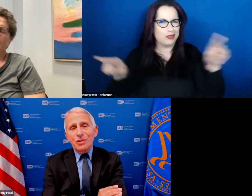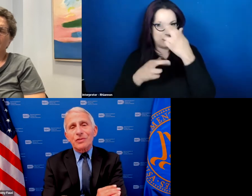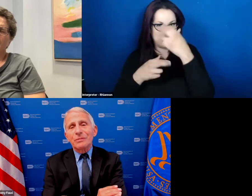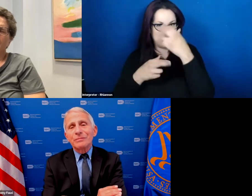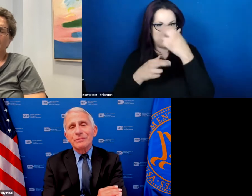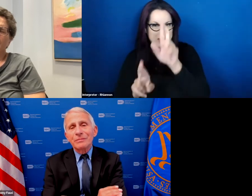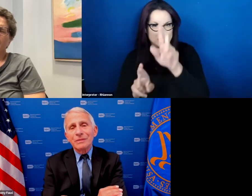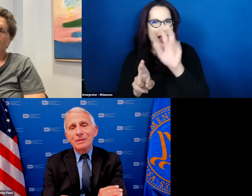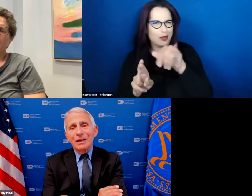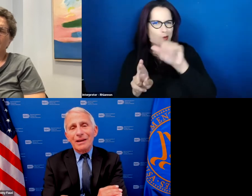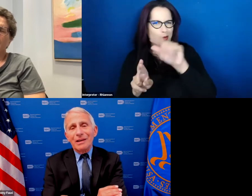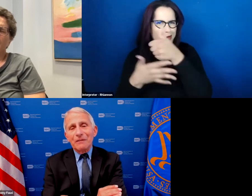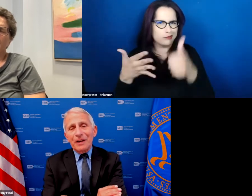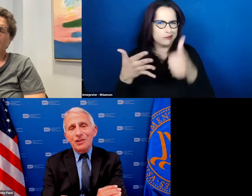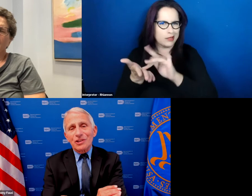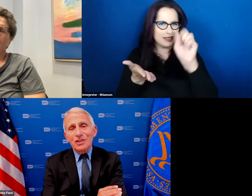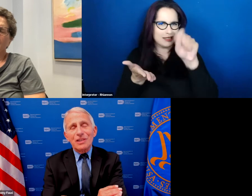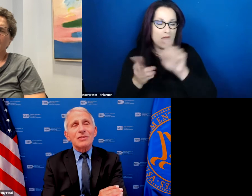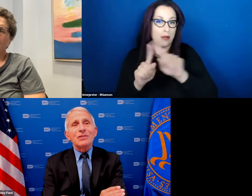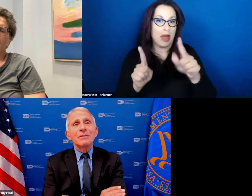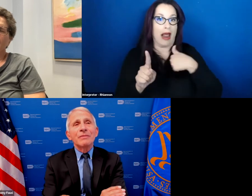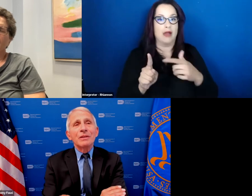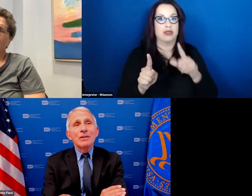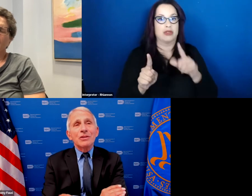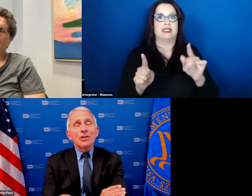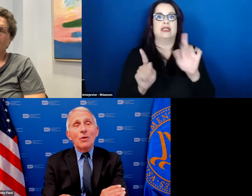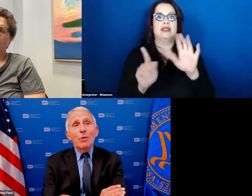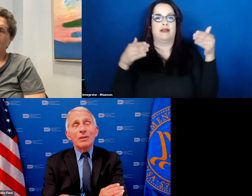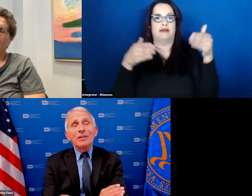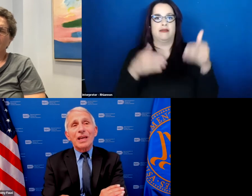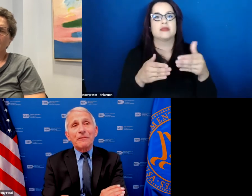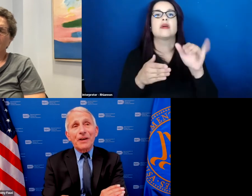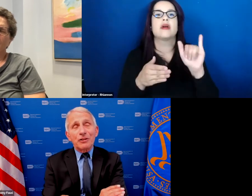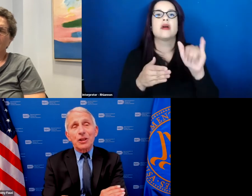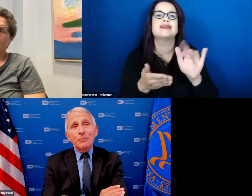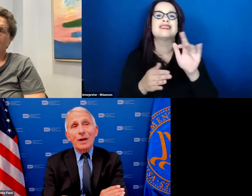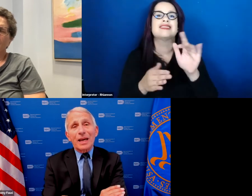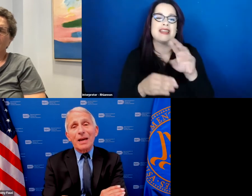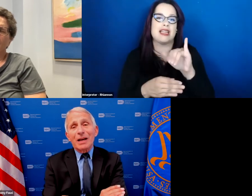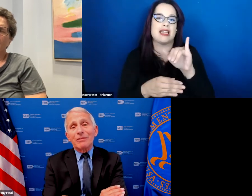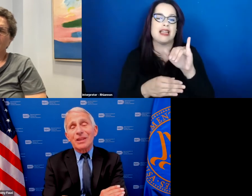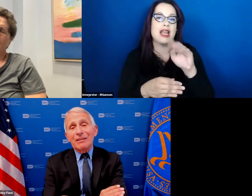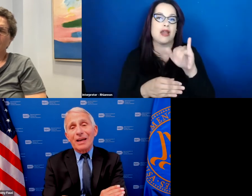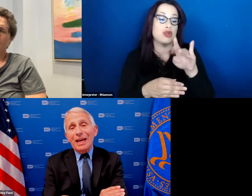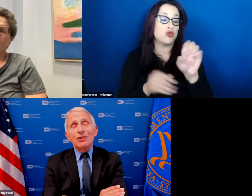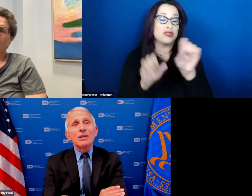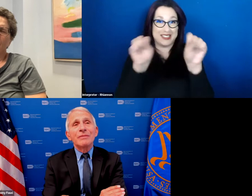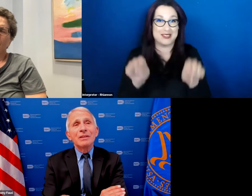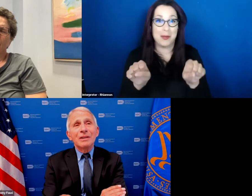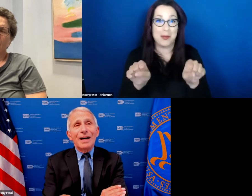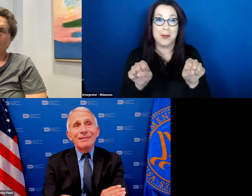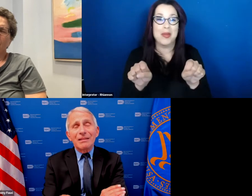immune system and infectious diseases so i wanted to take a fellowship so i came down to the nih